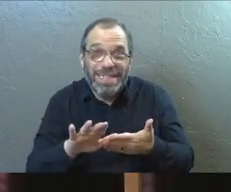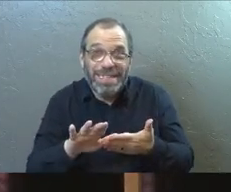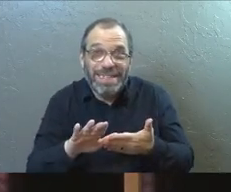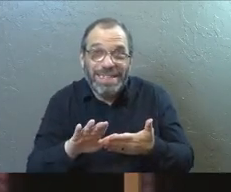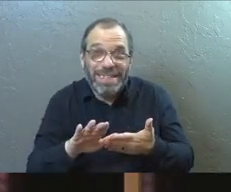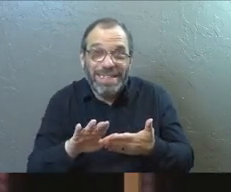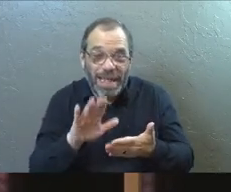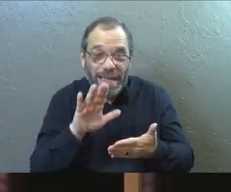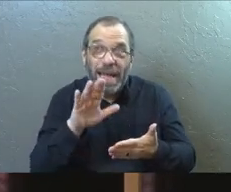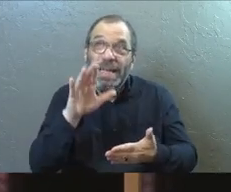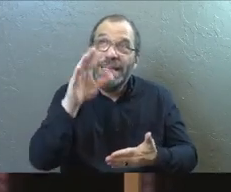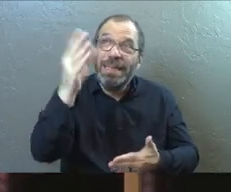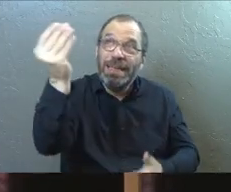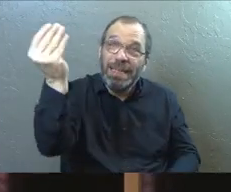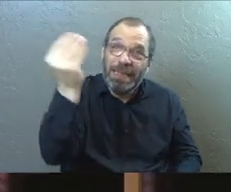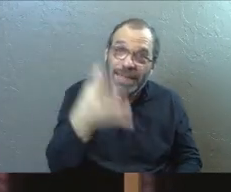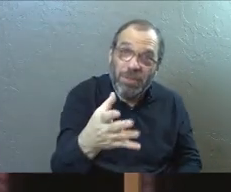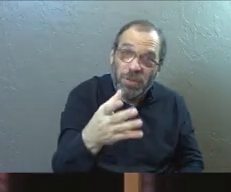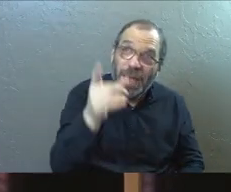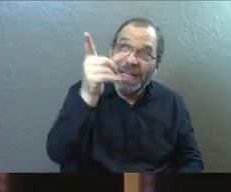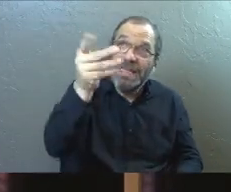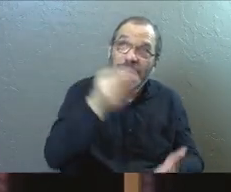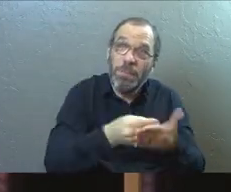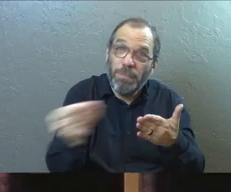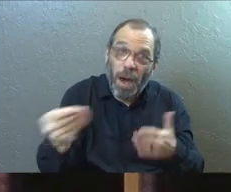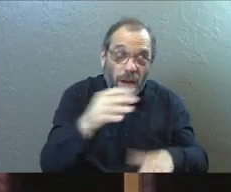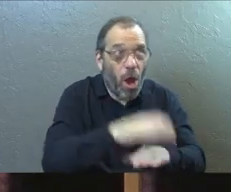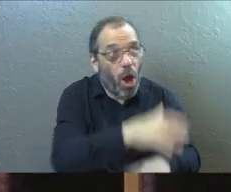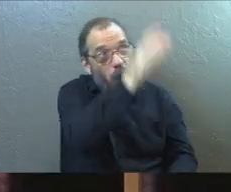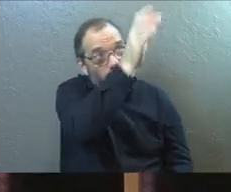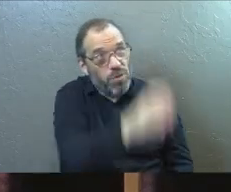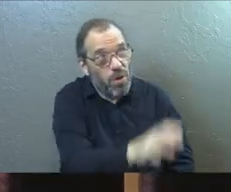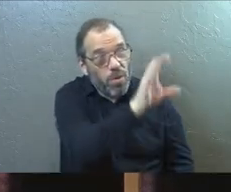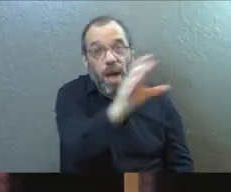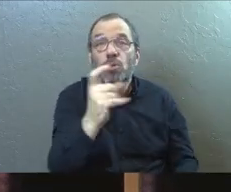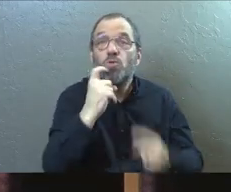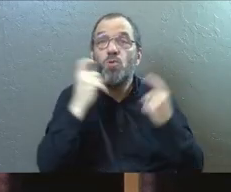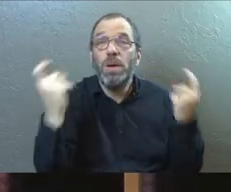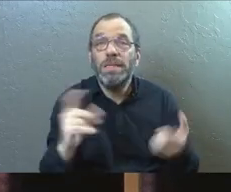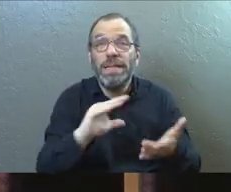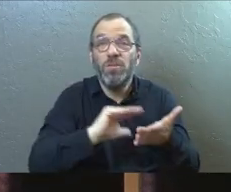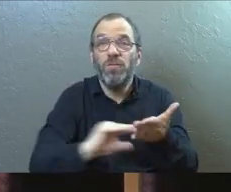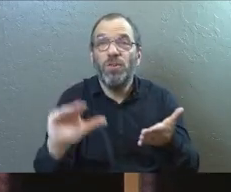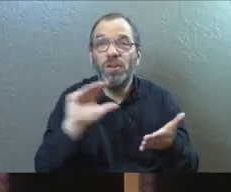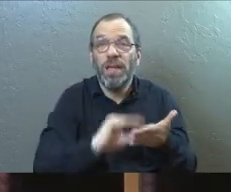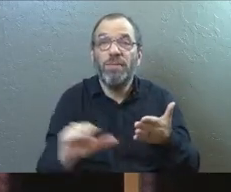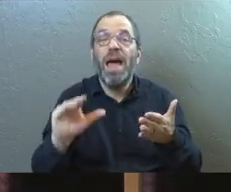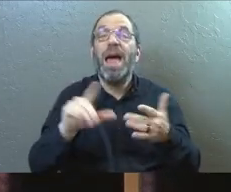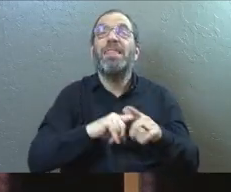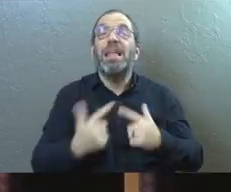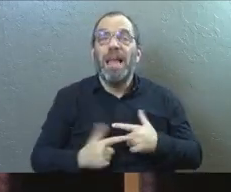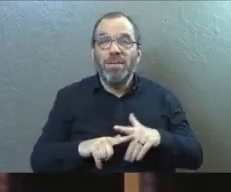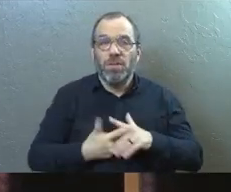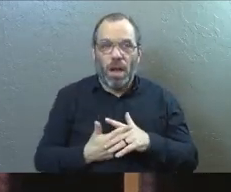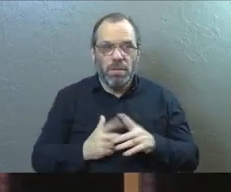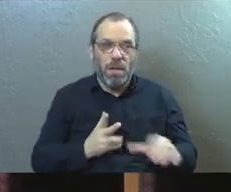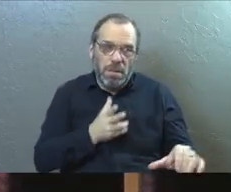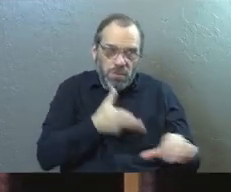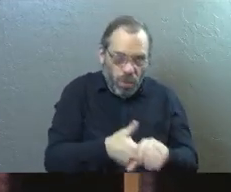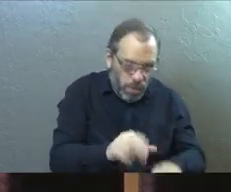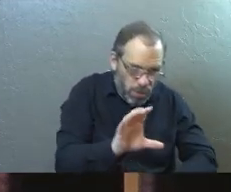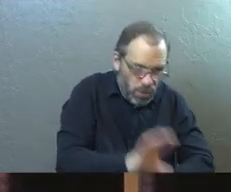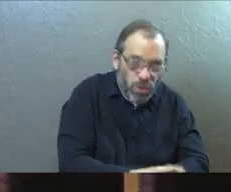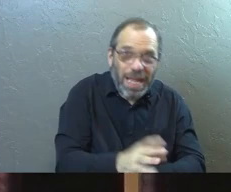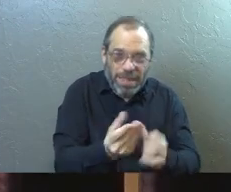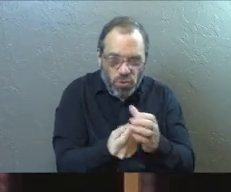That is a gift that he extends to you because he purchased it for you on the cross. Your sin's forgiven. And then the journey starts. And then you get plugged in and he